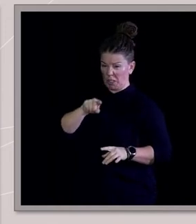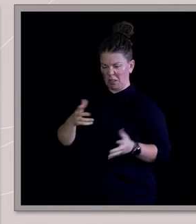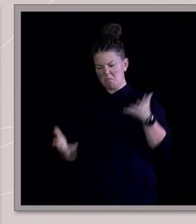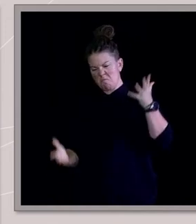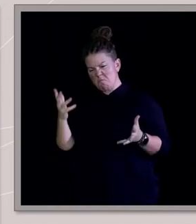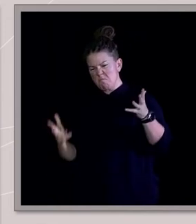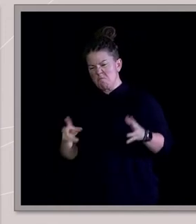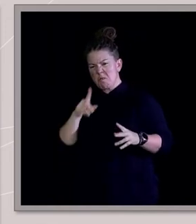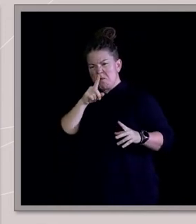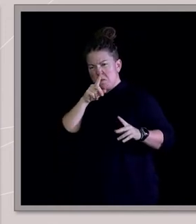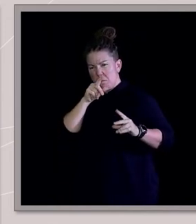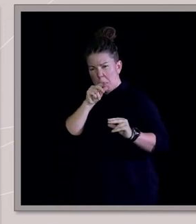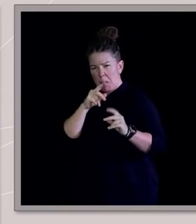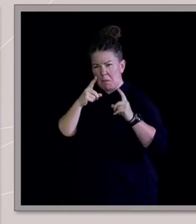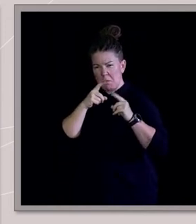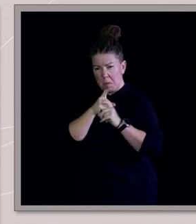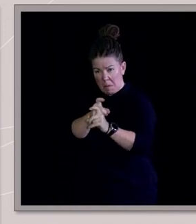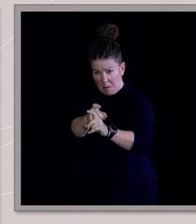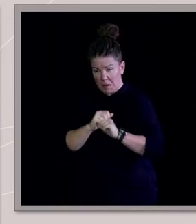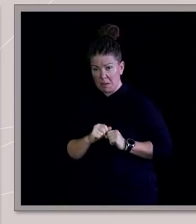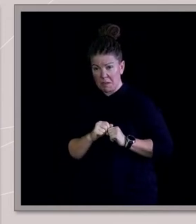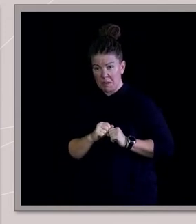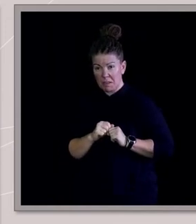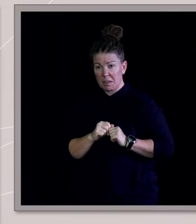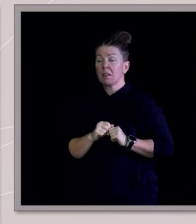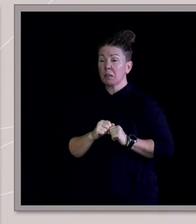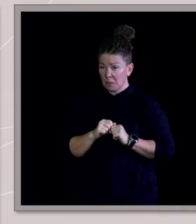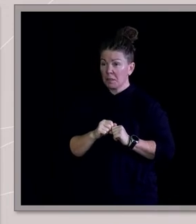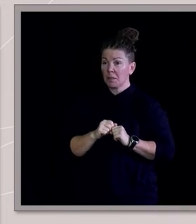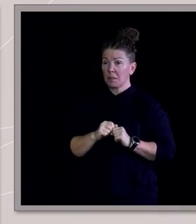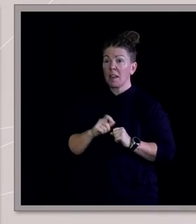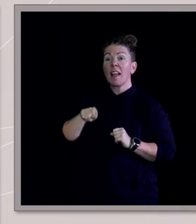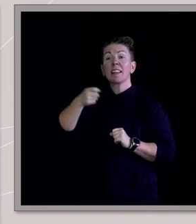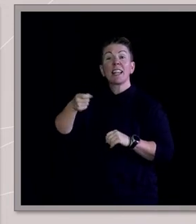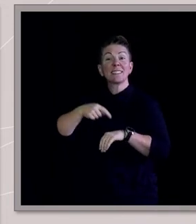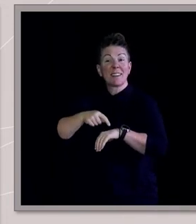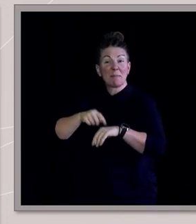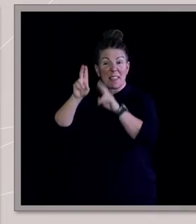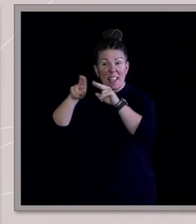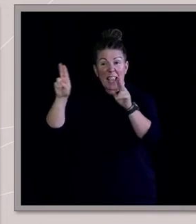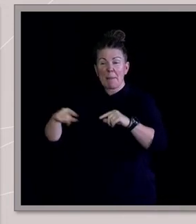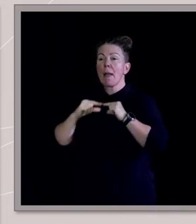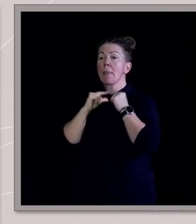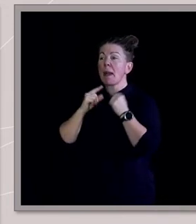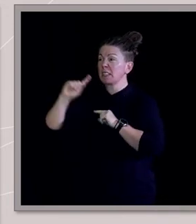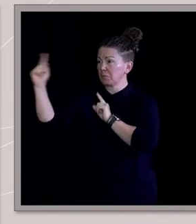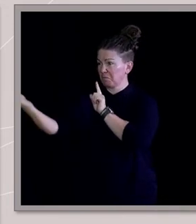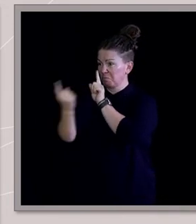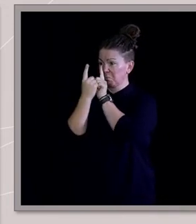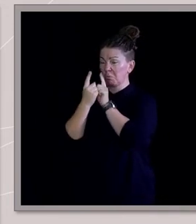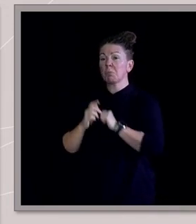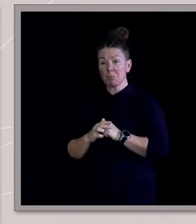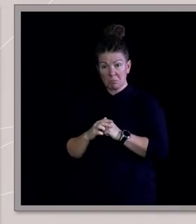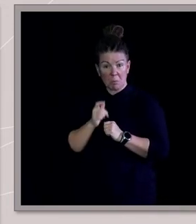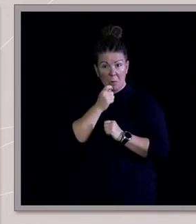center. And then next time I went to one of those youngies camps, the pastor came to approach me and yeah, it hit a bit of a